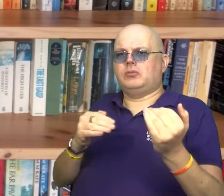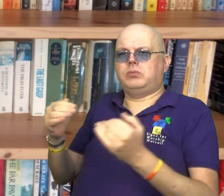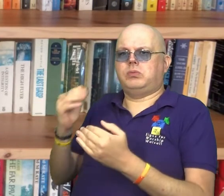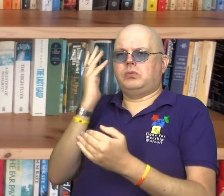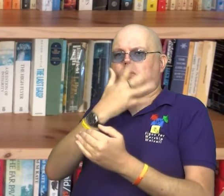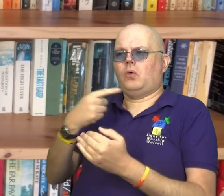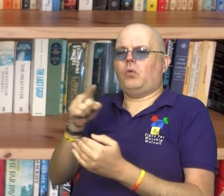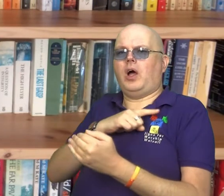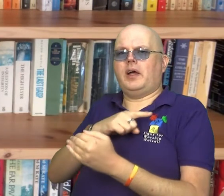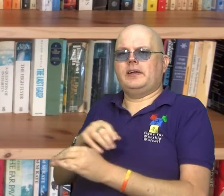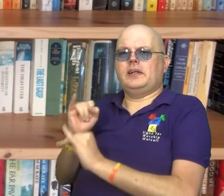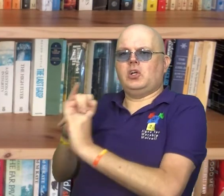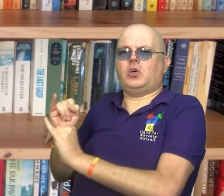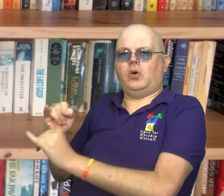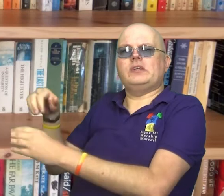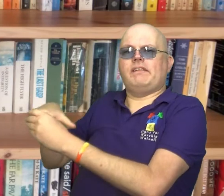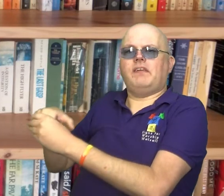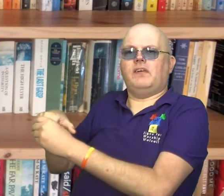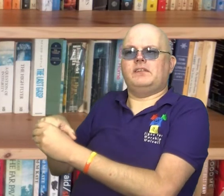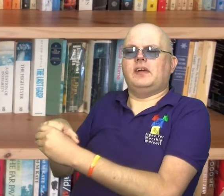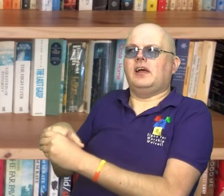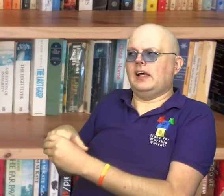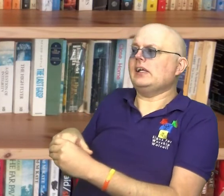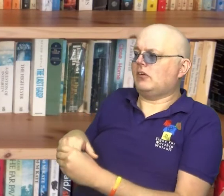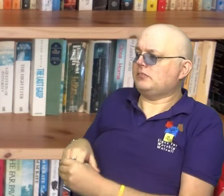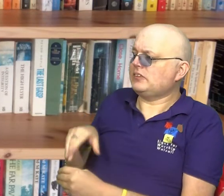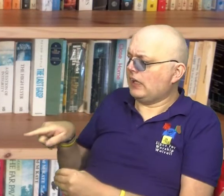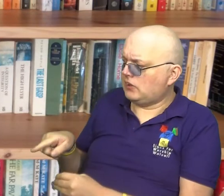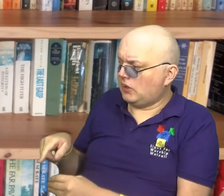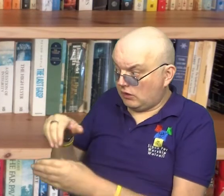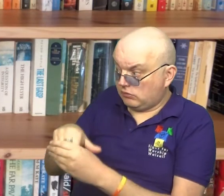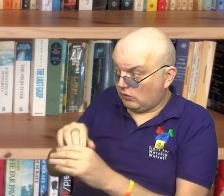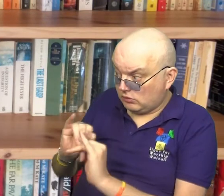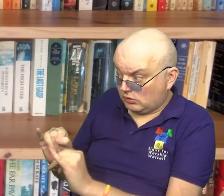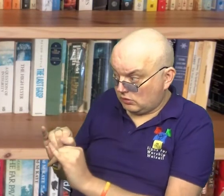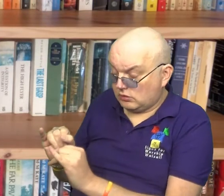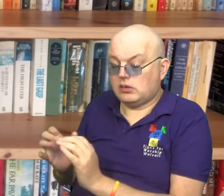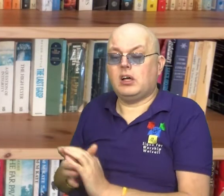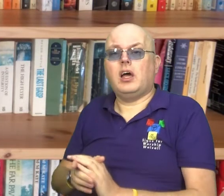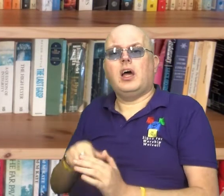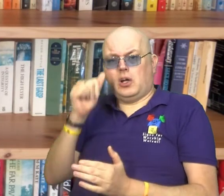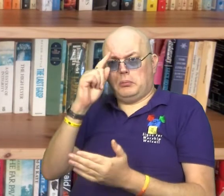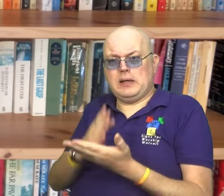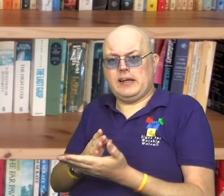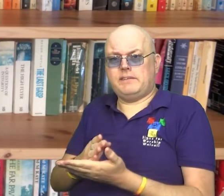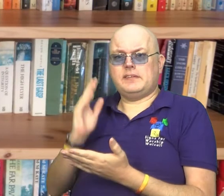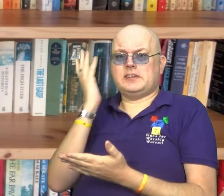because Sally was involved in the occult. That's what led me to say that in the conversation. And I believe it was the Holy